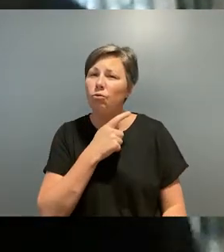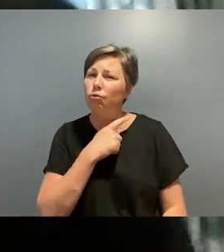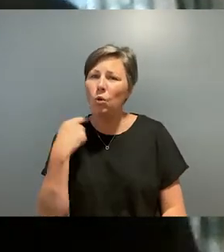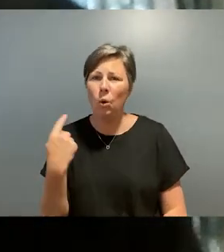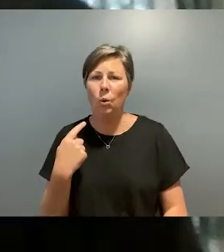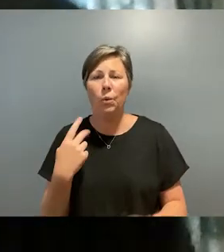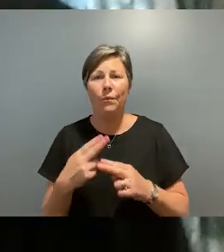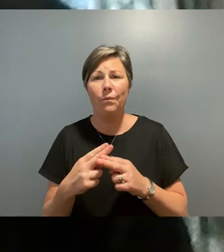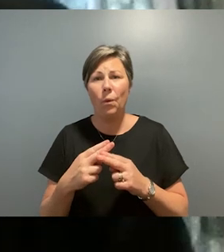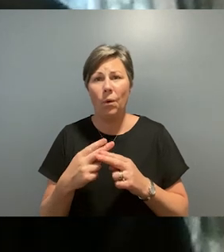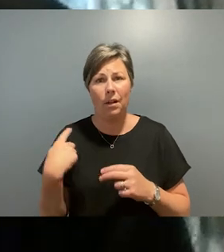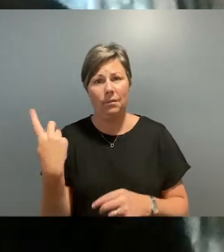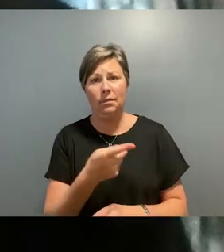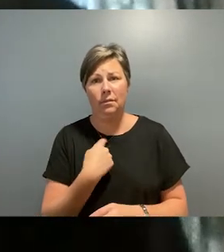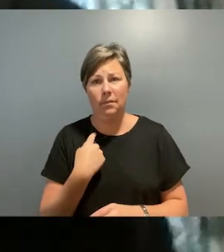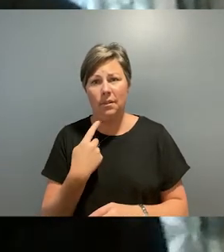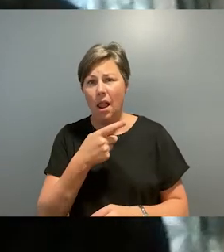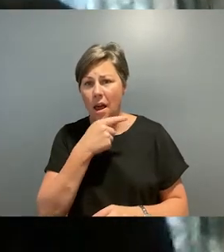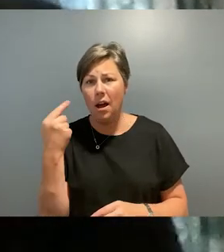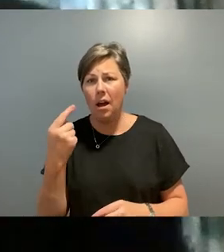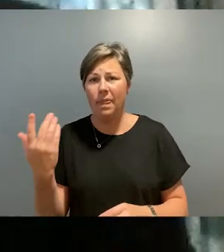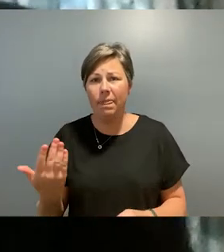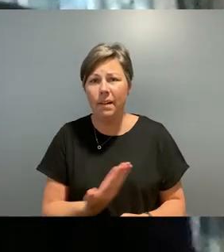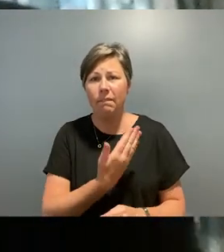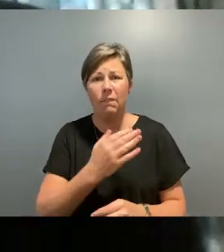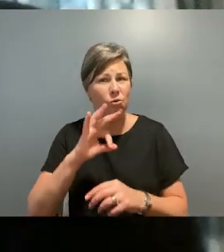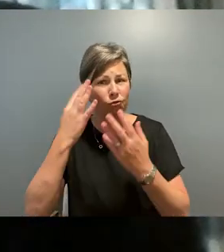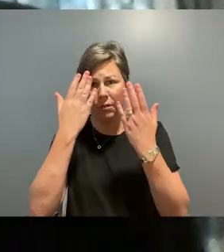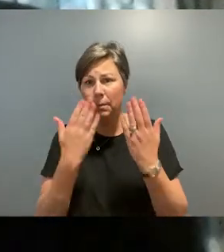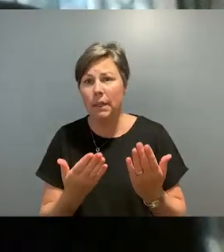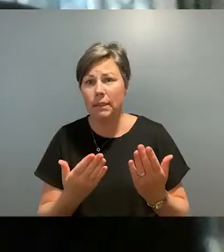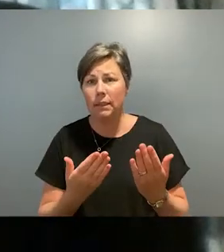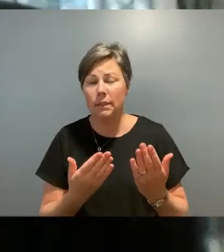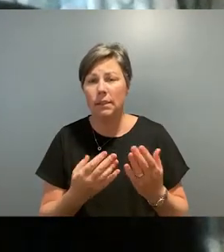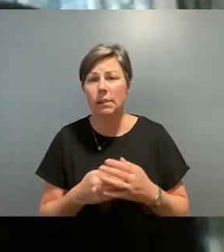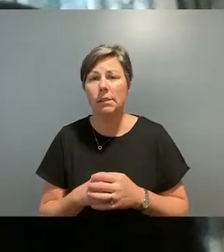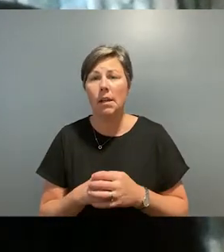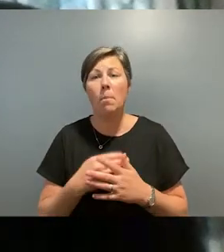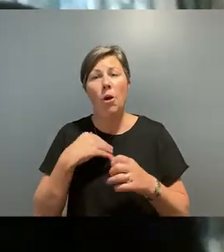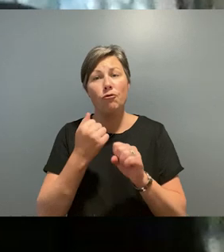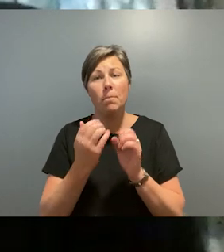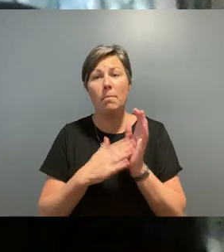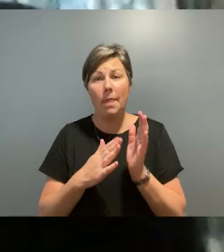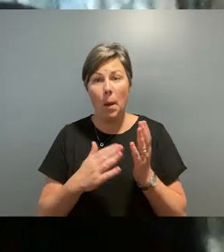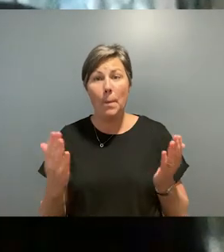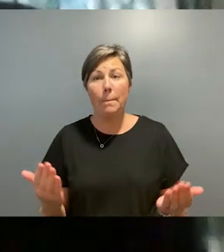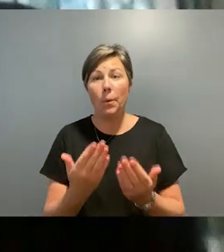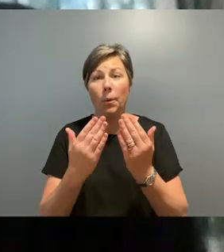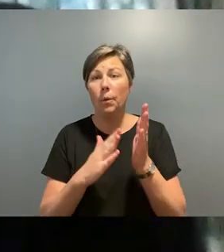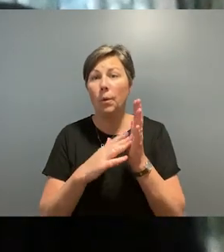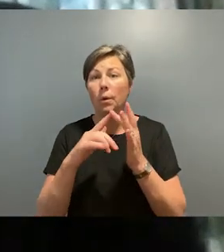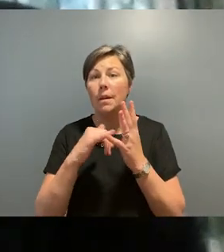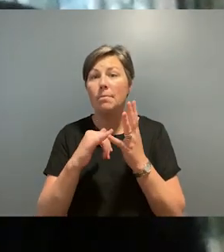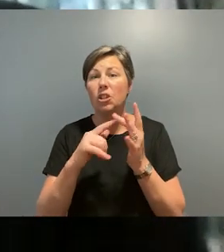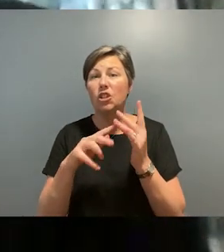Lies, theft, disrespect. Even through all these very hard times, the Corander mission where my grandmother was born,